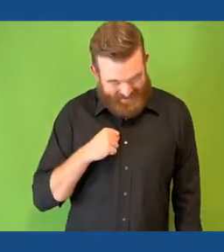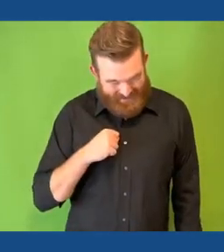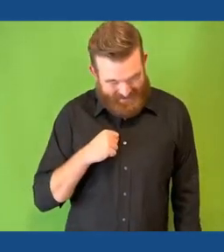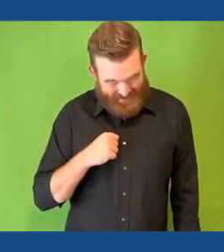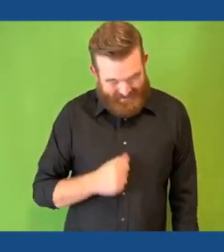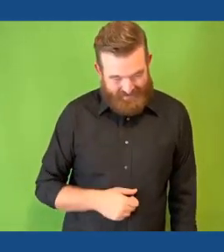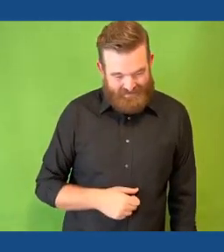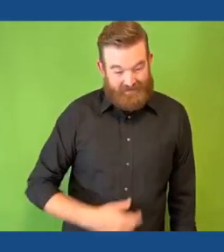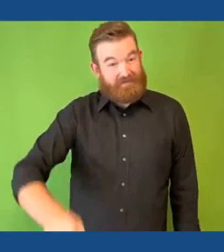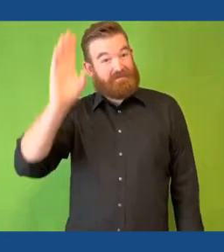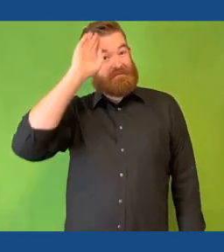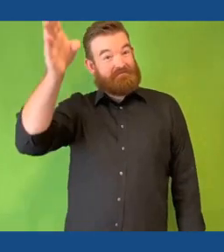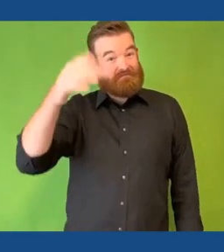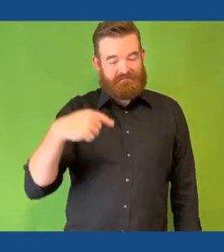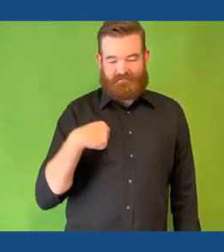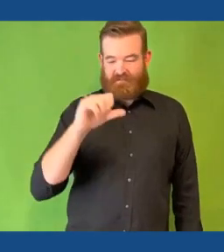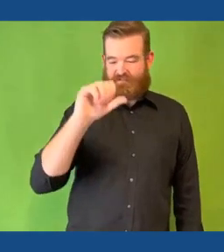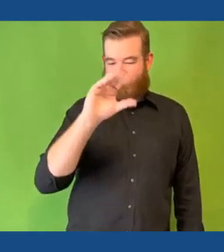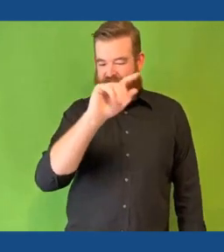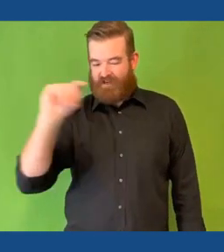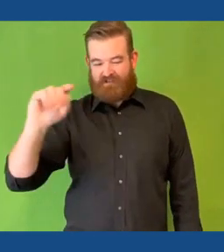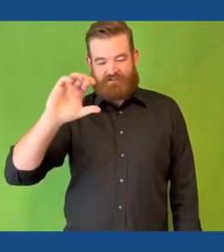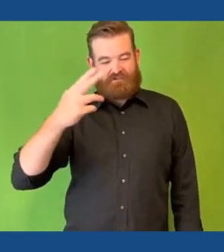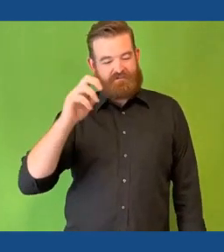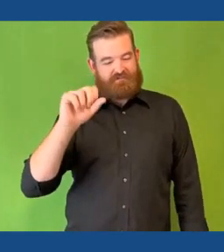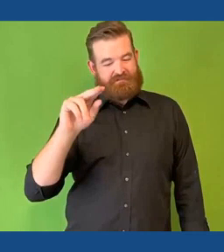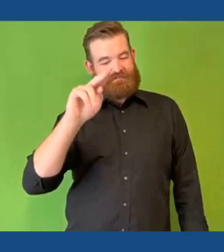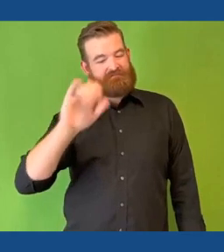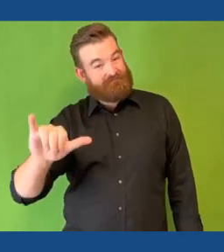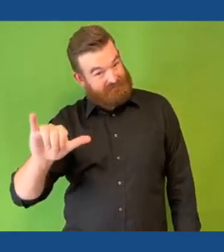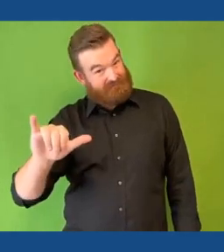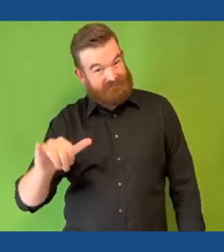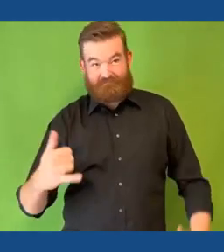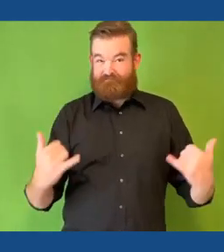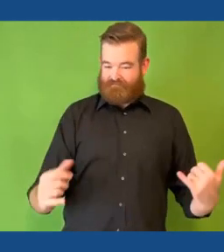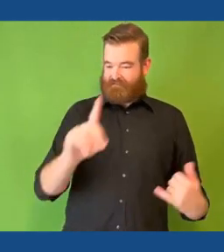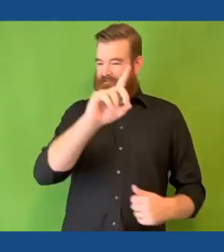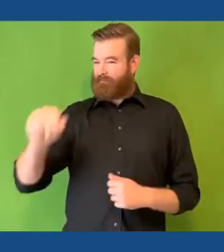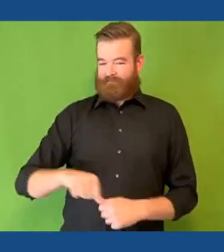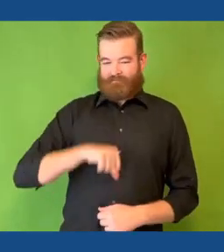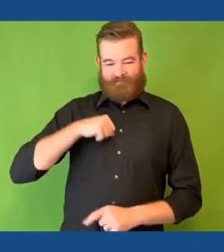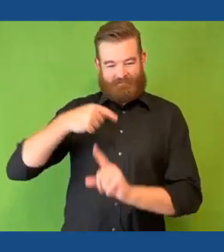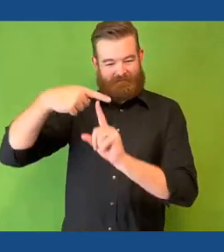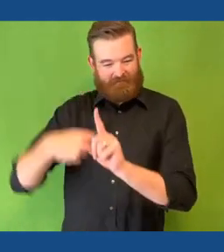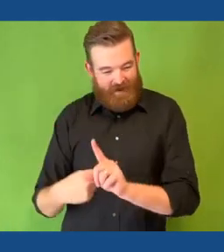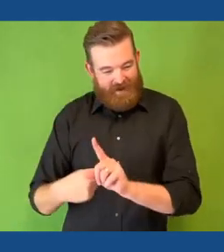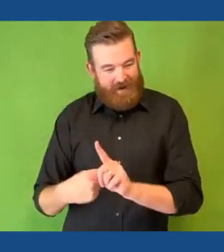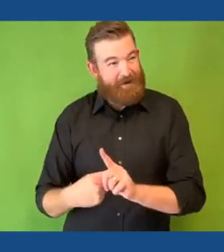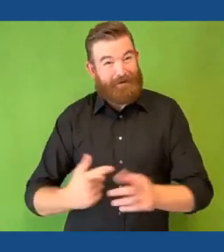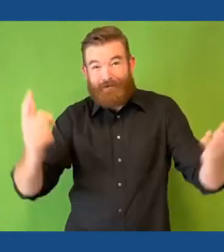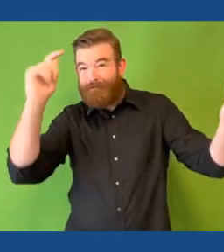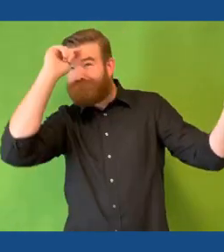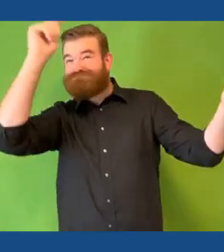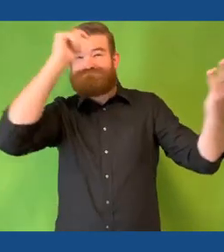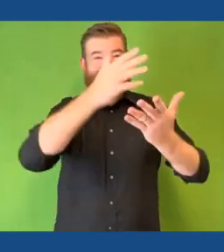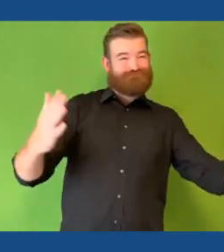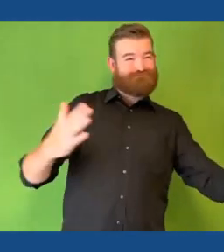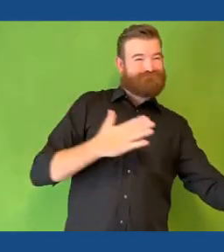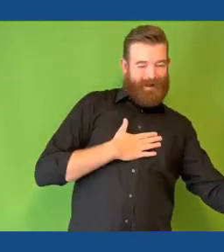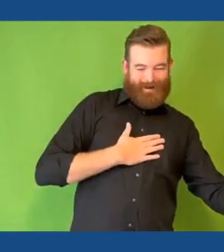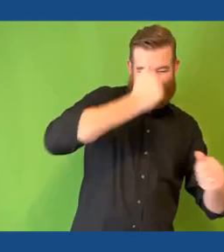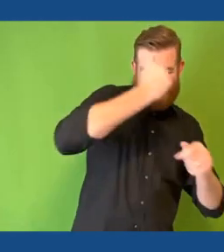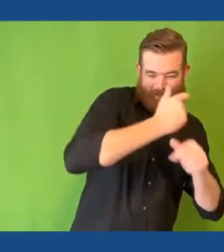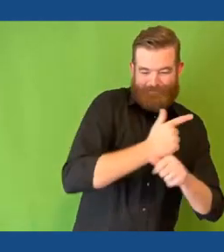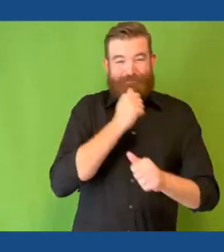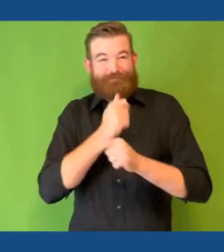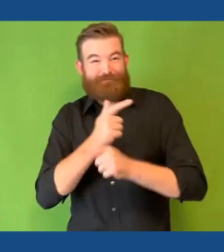Pride! Hi, I'm Scott Chesney. Coming to you during Disability Pride Month, I want to recognize all my extended brothers and sisters who are